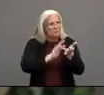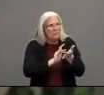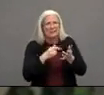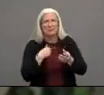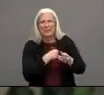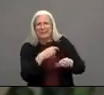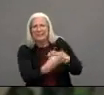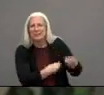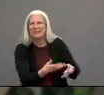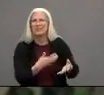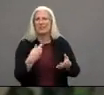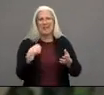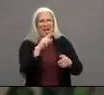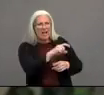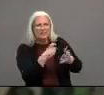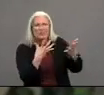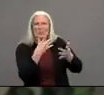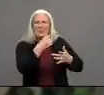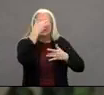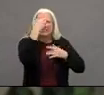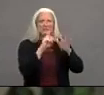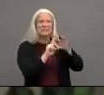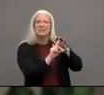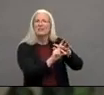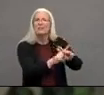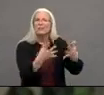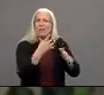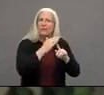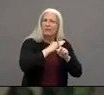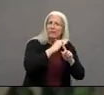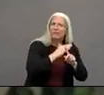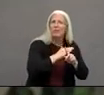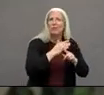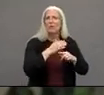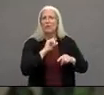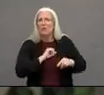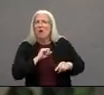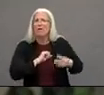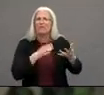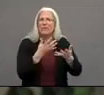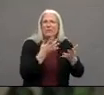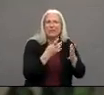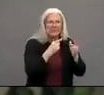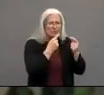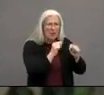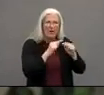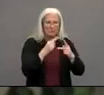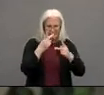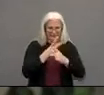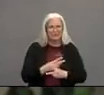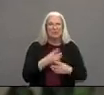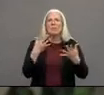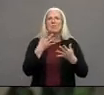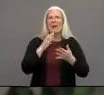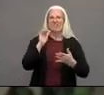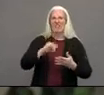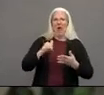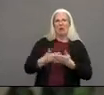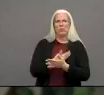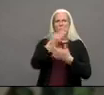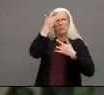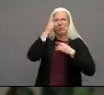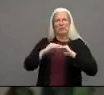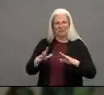symptoms if they had any for coronavirus trying to monitor and really catch any of those early